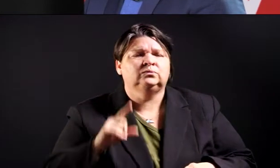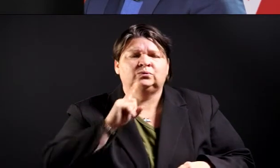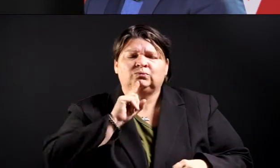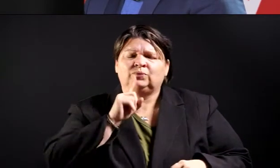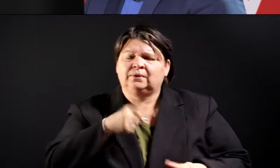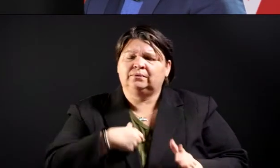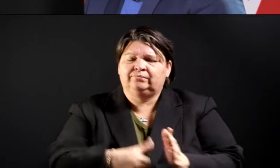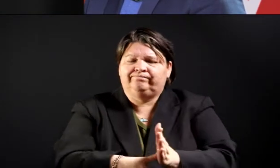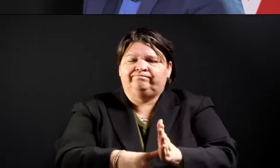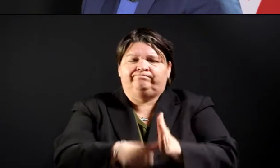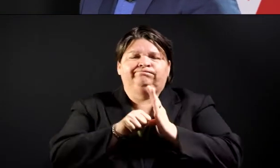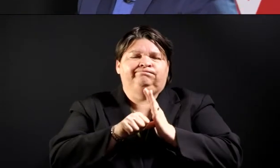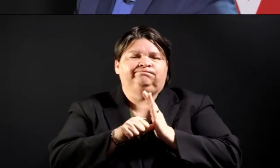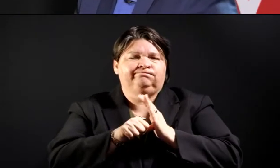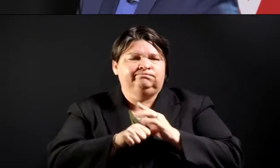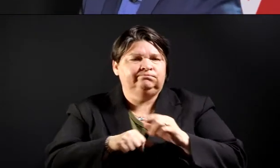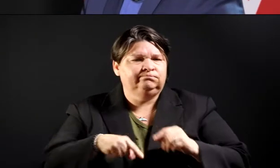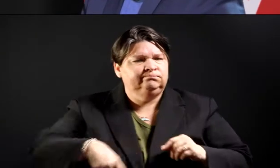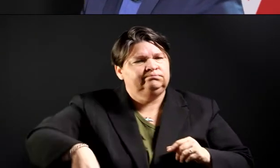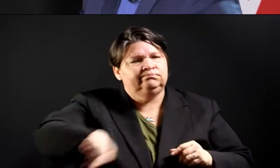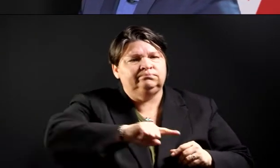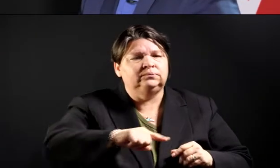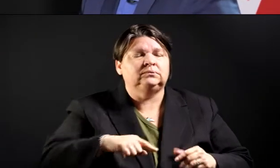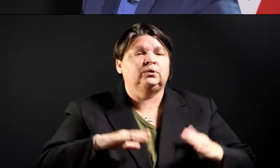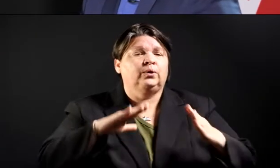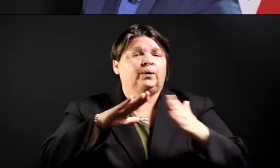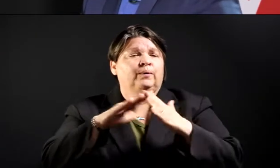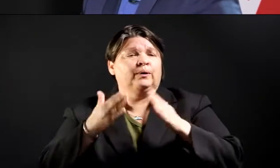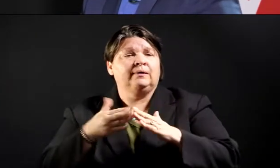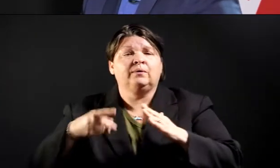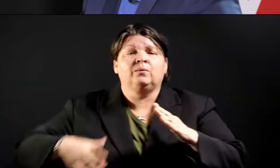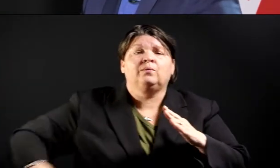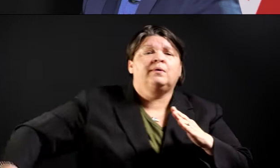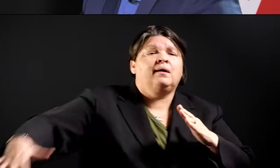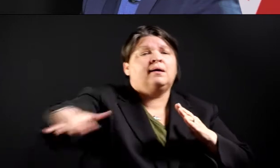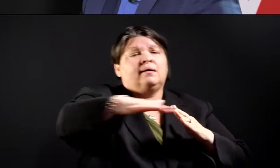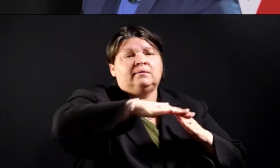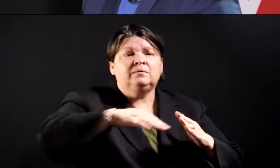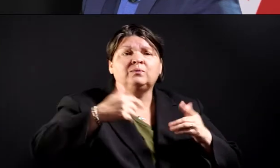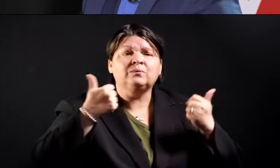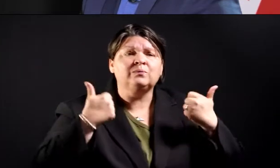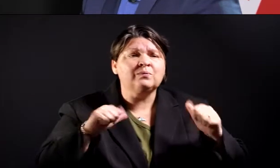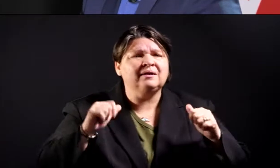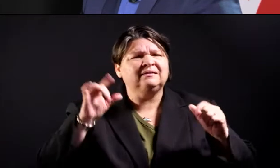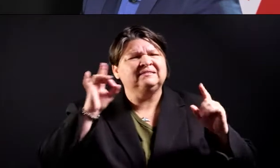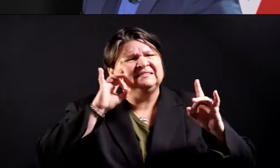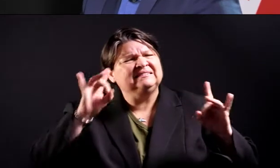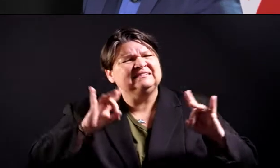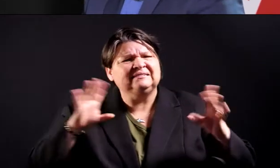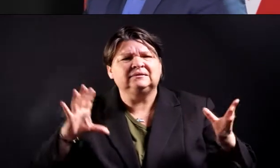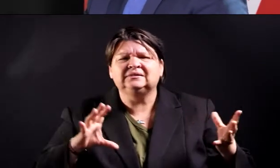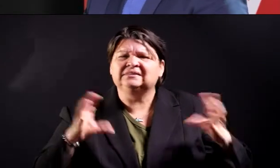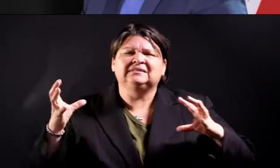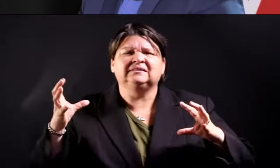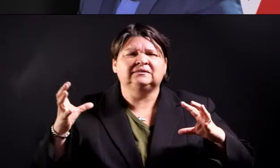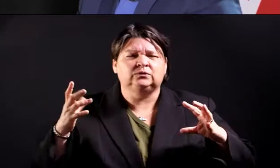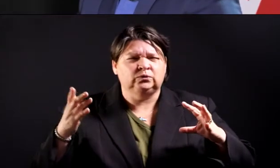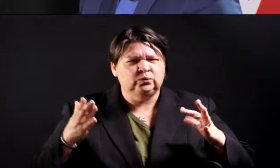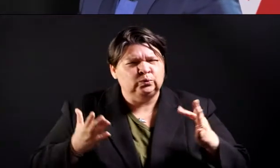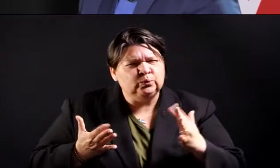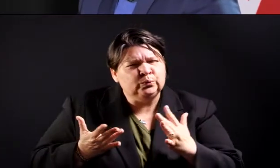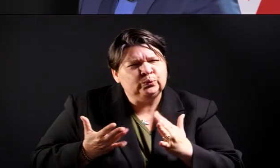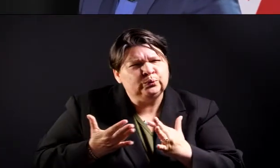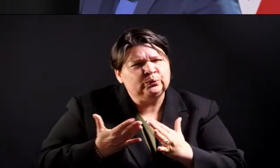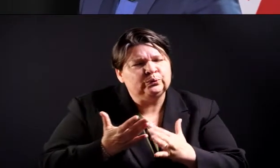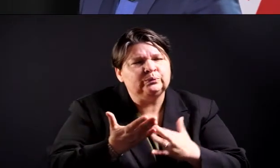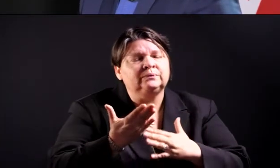doing. It truly is a community-wide effort to try to get through this pandemic. Lastly, I want to invite all of you to